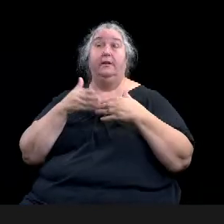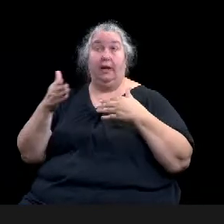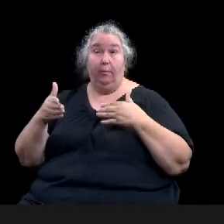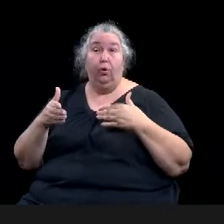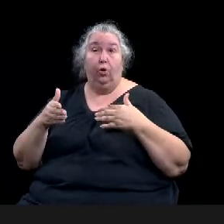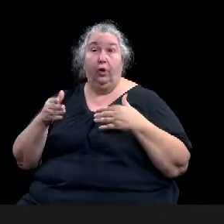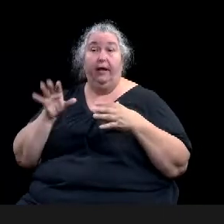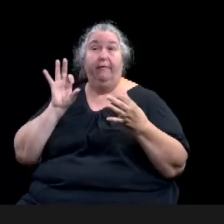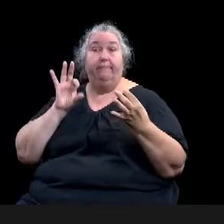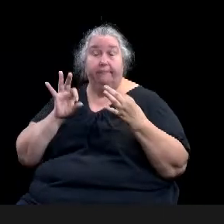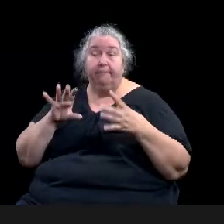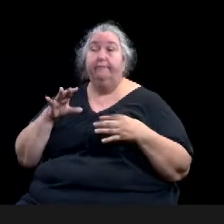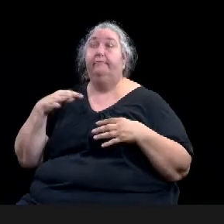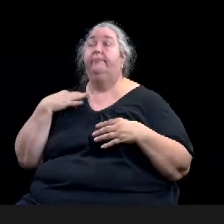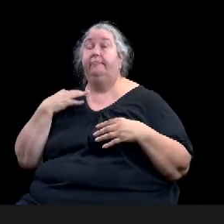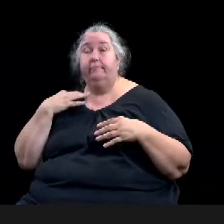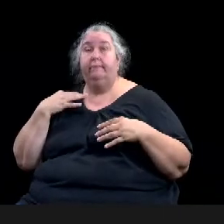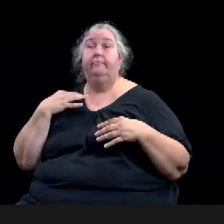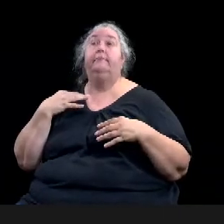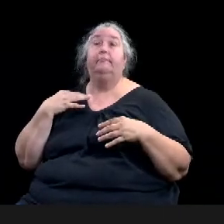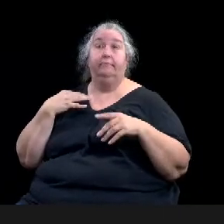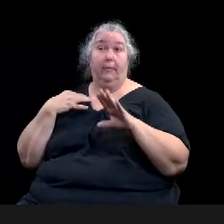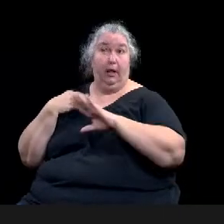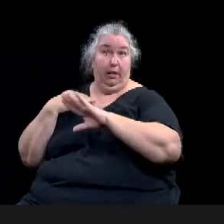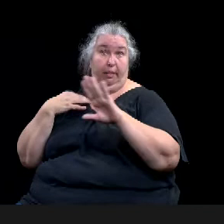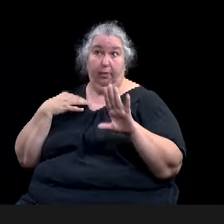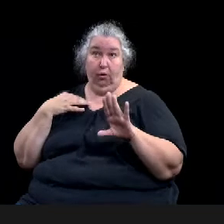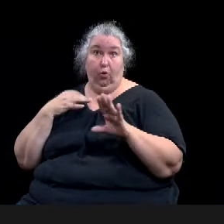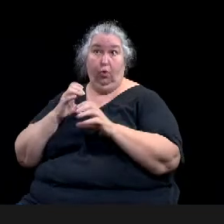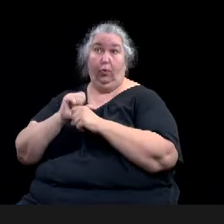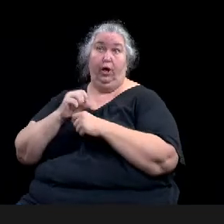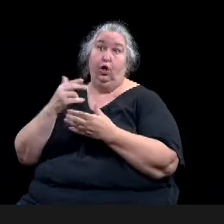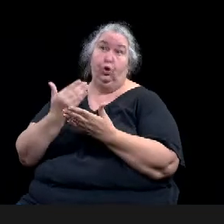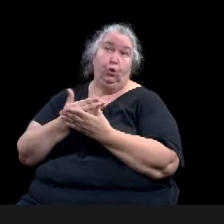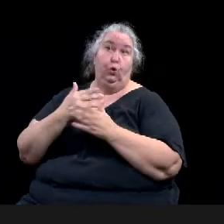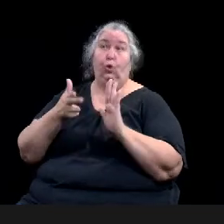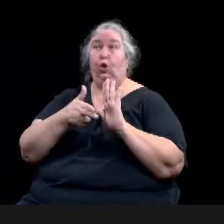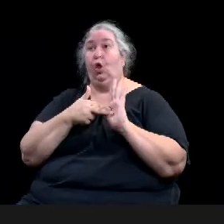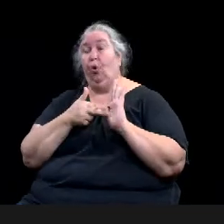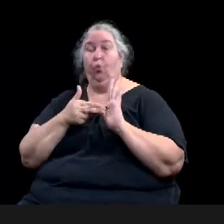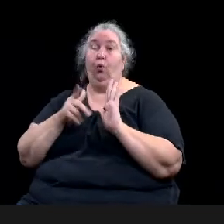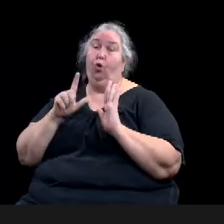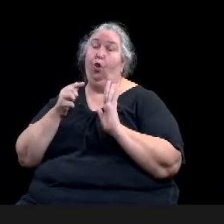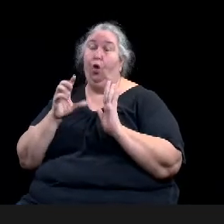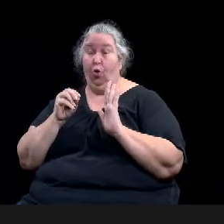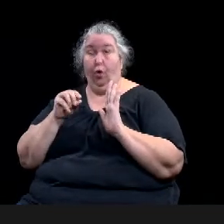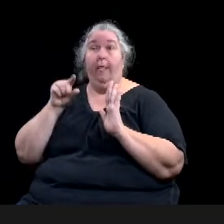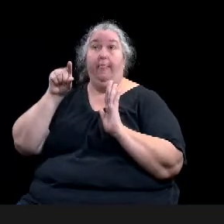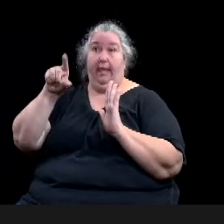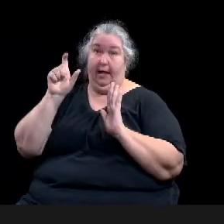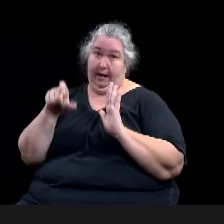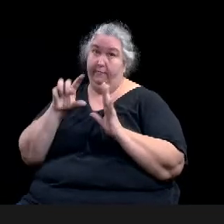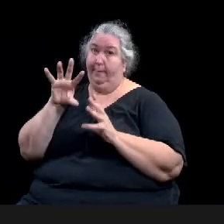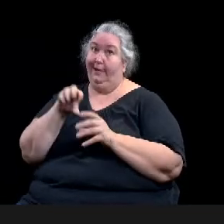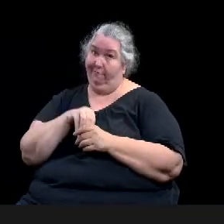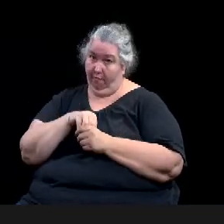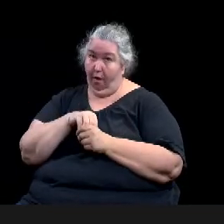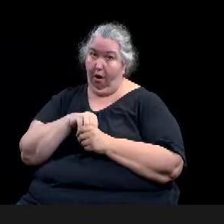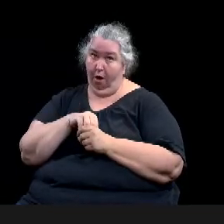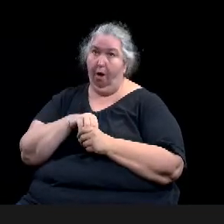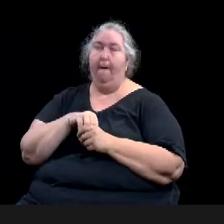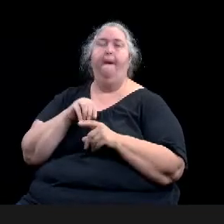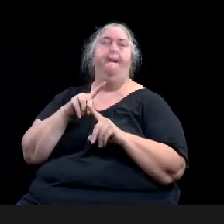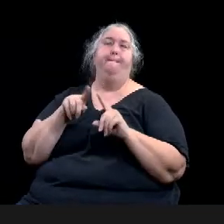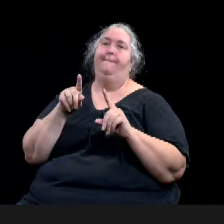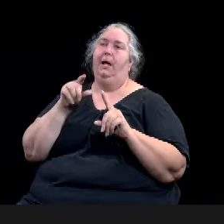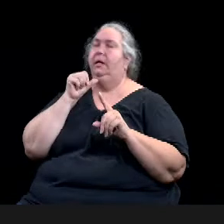have to be involved, but it wouldn't require the 25 percent cash or donation match. We are also